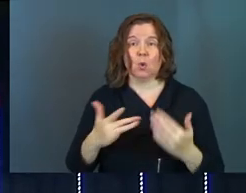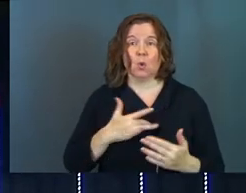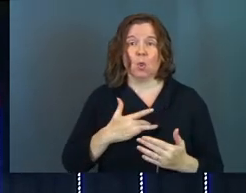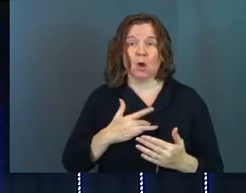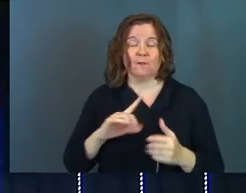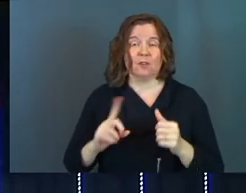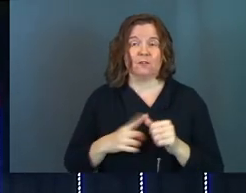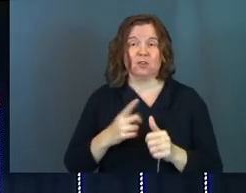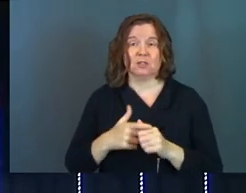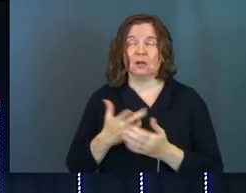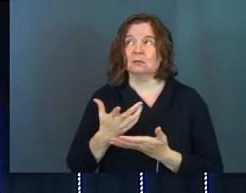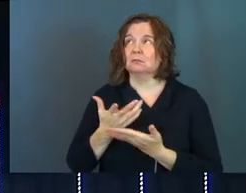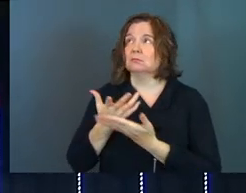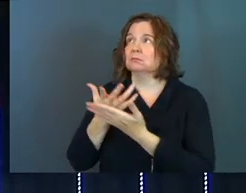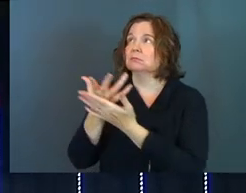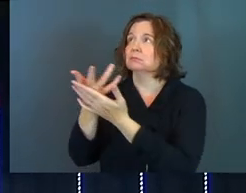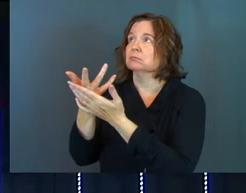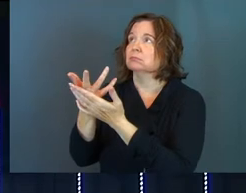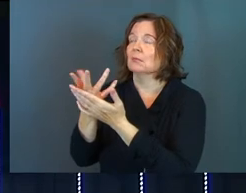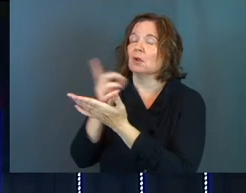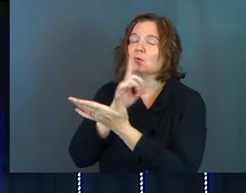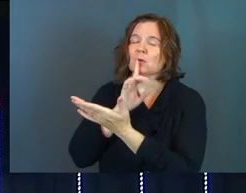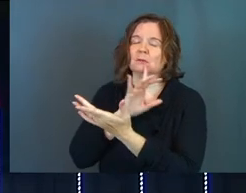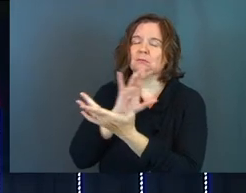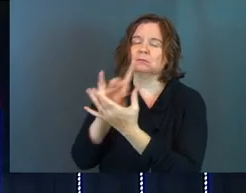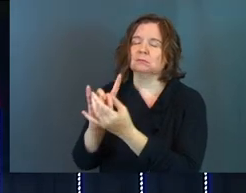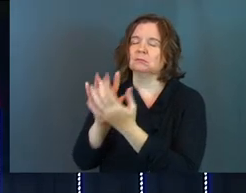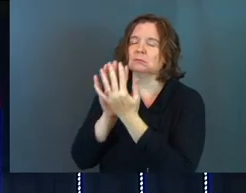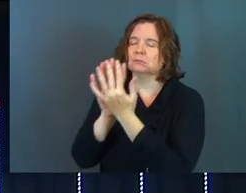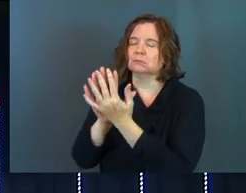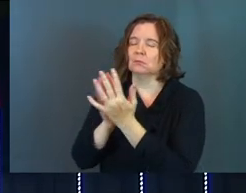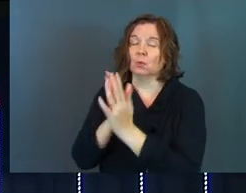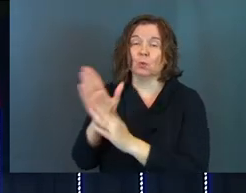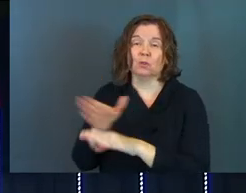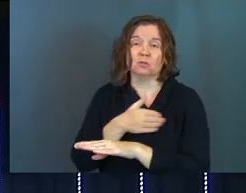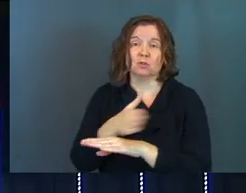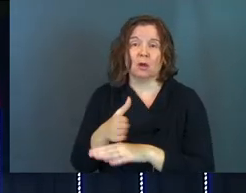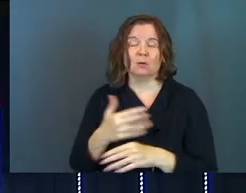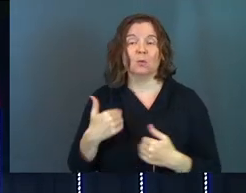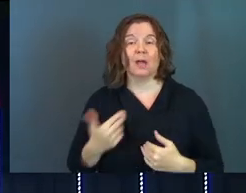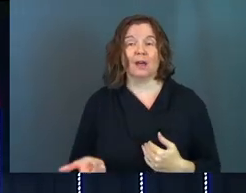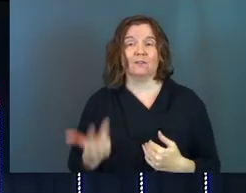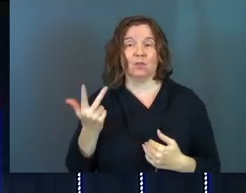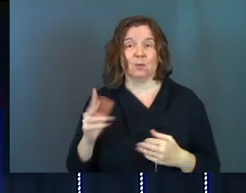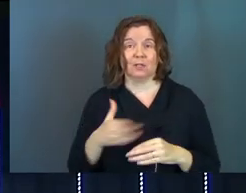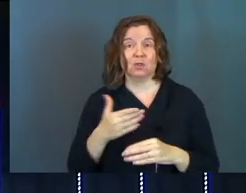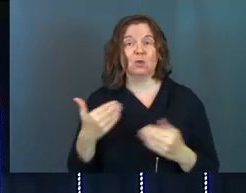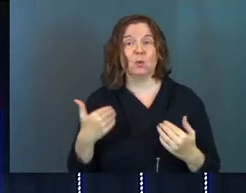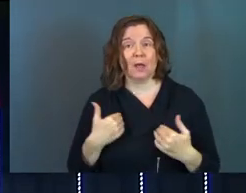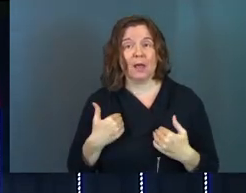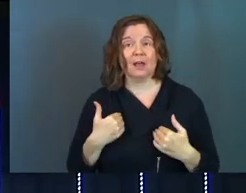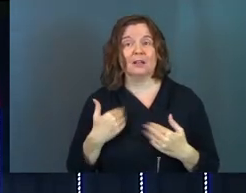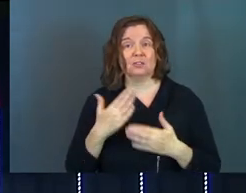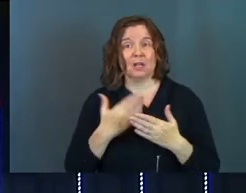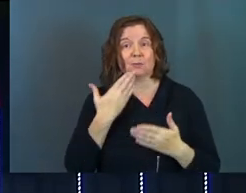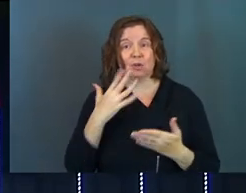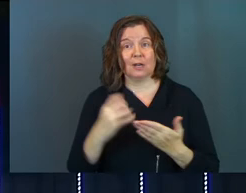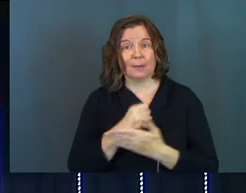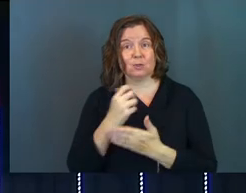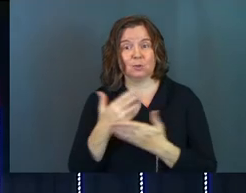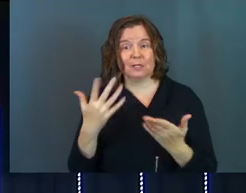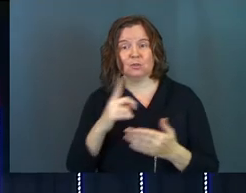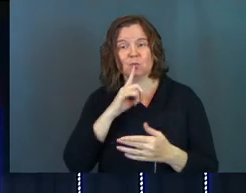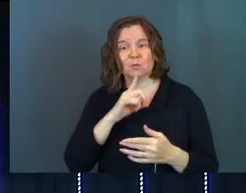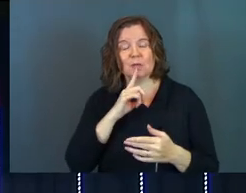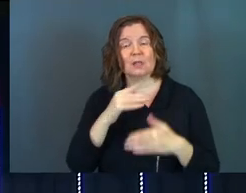heart for the very first time to worship today and you might really connect with God through these songs we're going to have three songs you're going to have some good opportunity